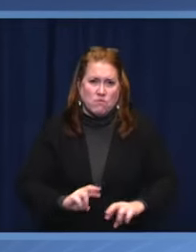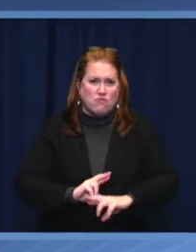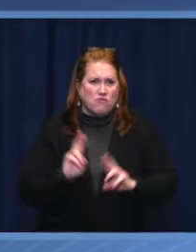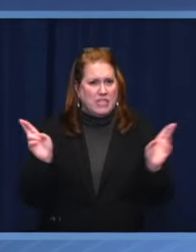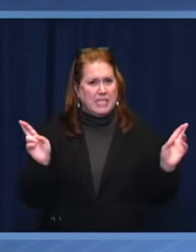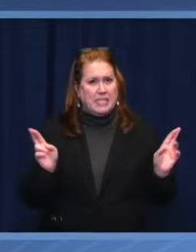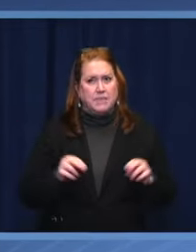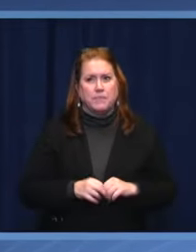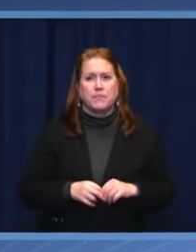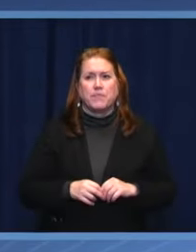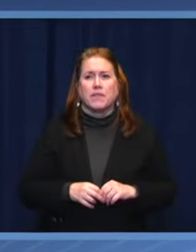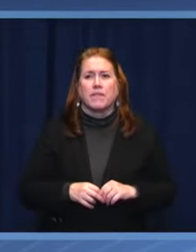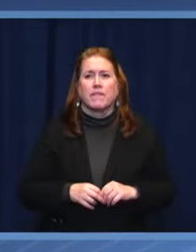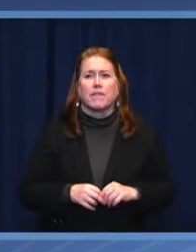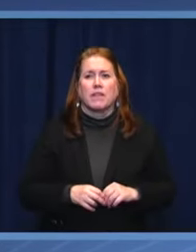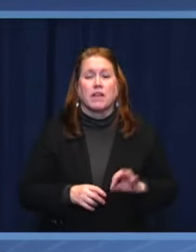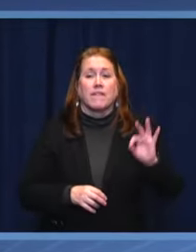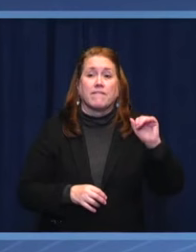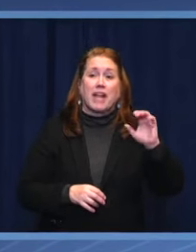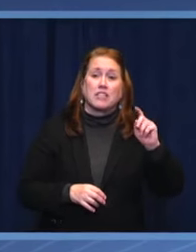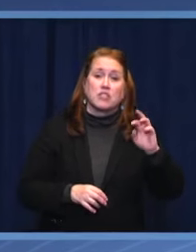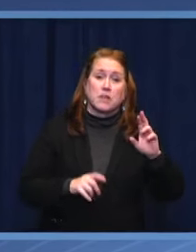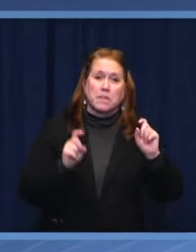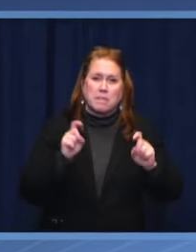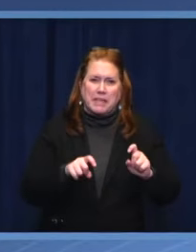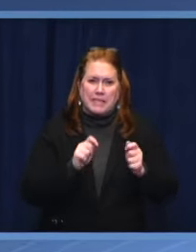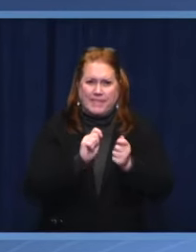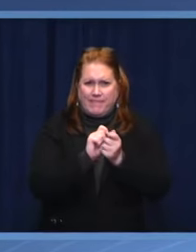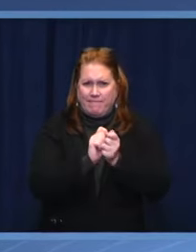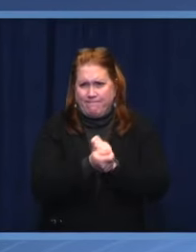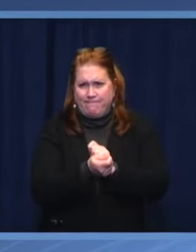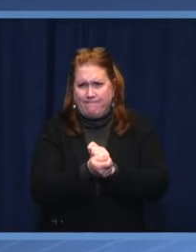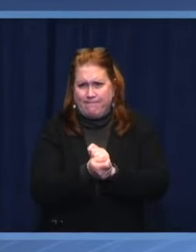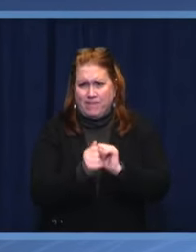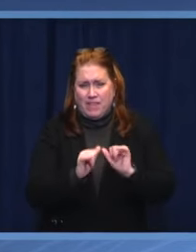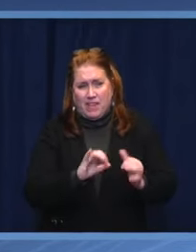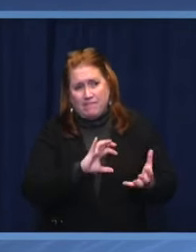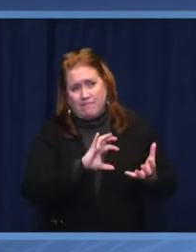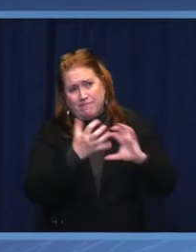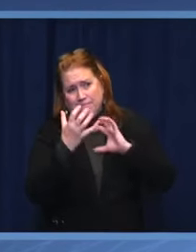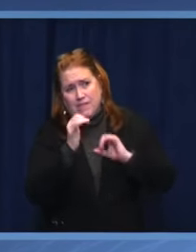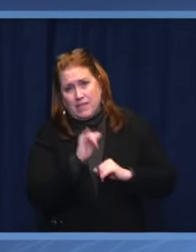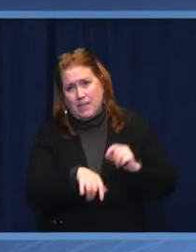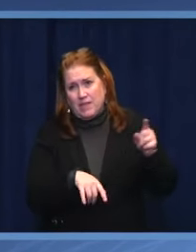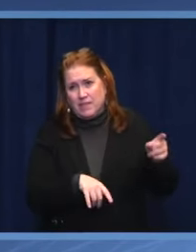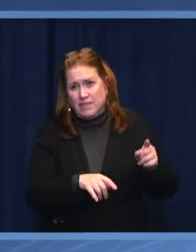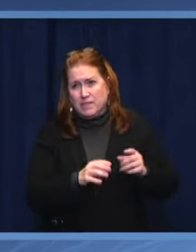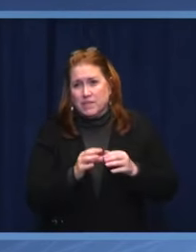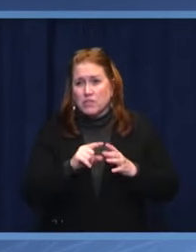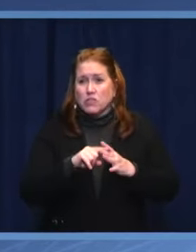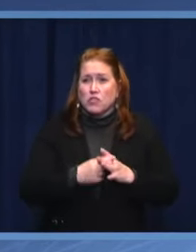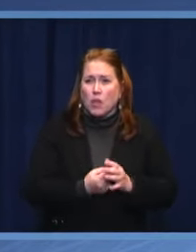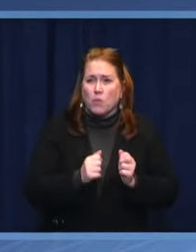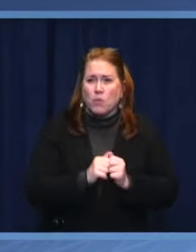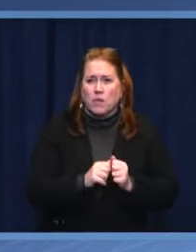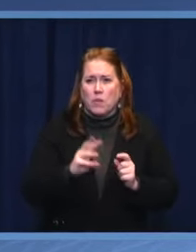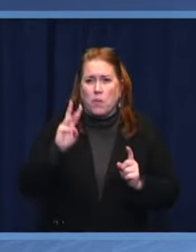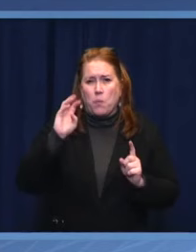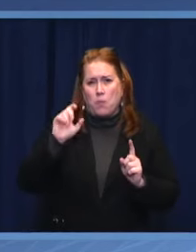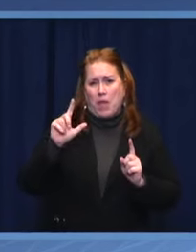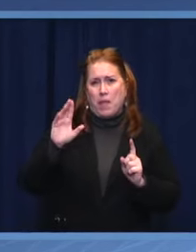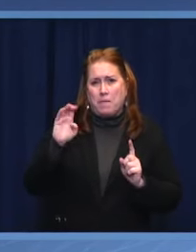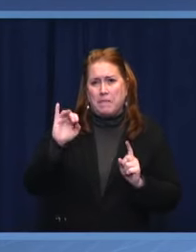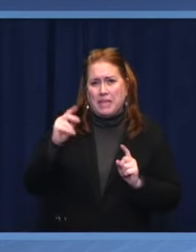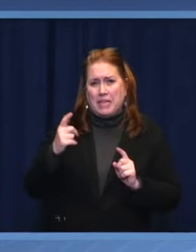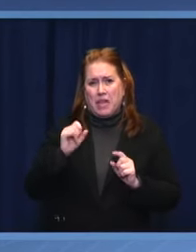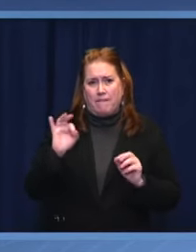factors that must be corrected so that they do not corrode democracy have to do with the well-being of citizens. The